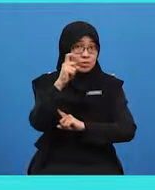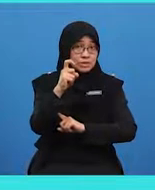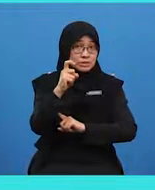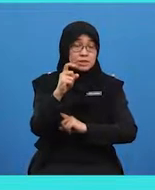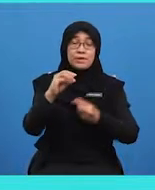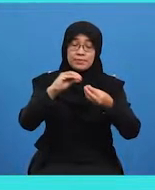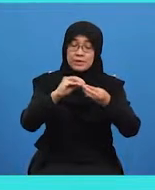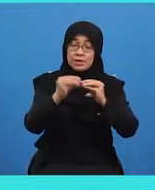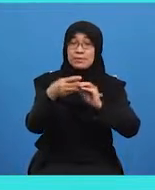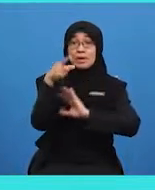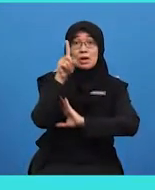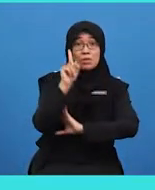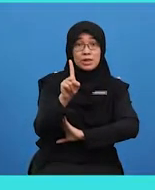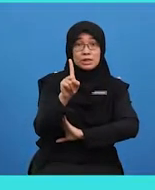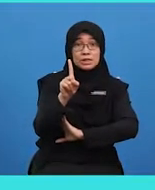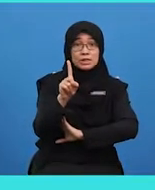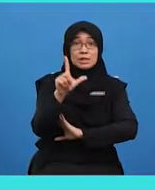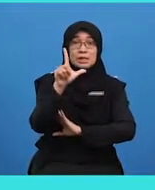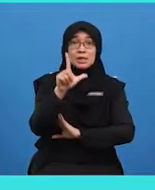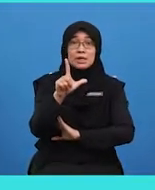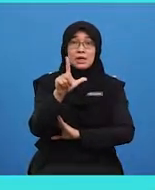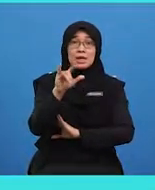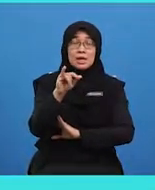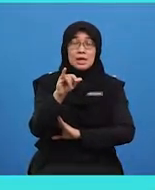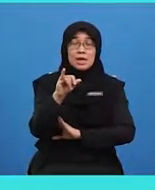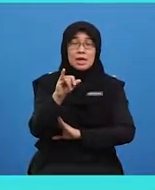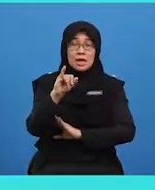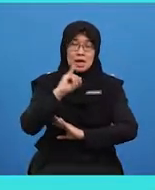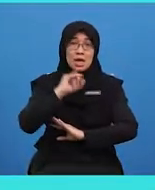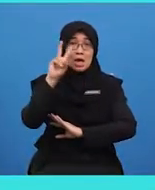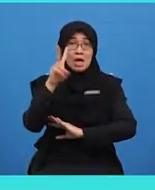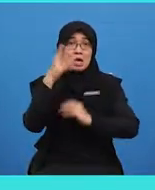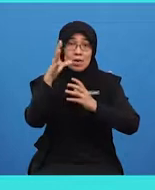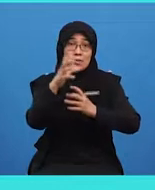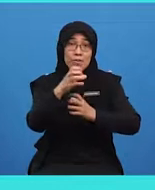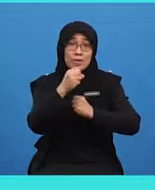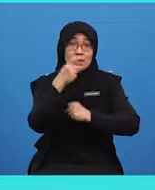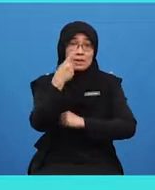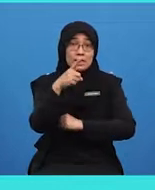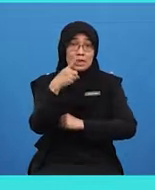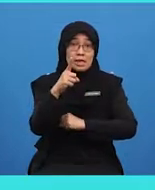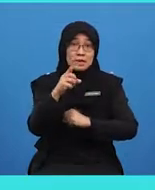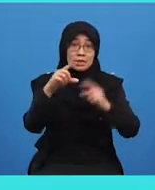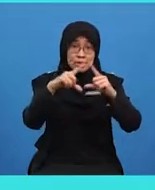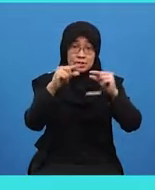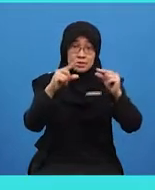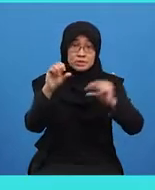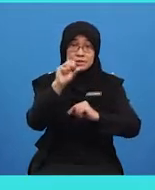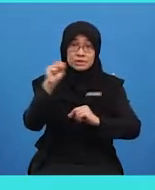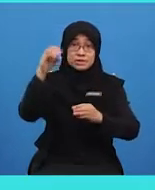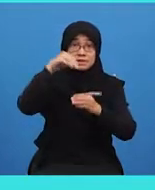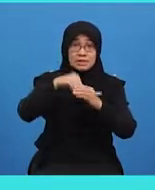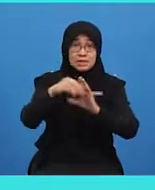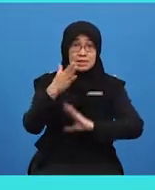Number one. Lily, I've got 11 sausages in my basket.